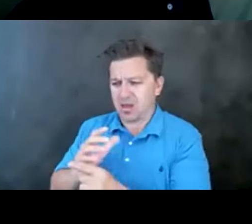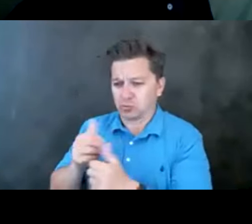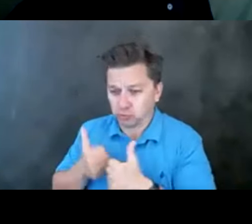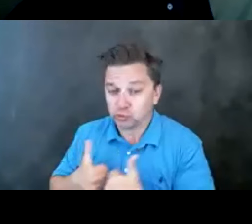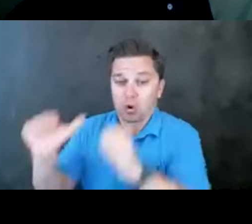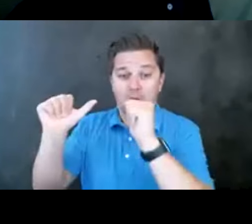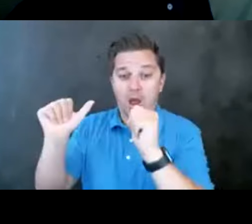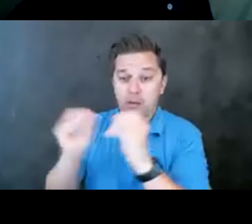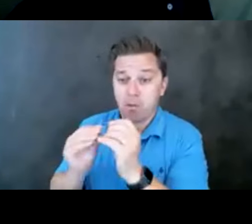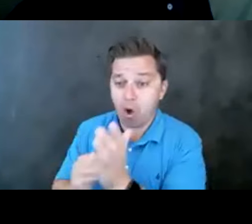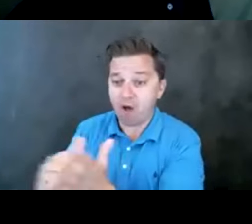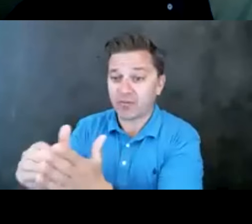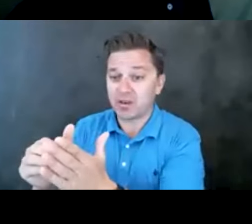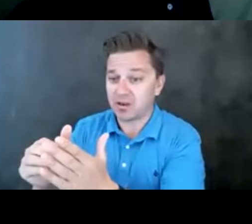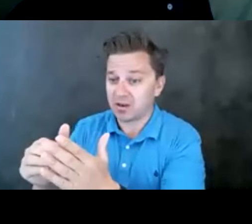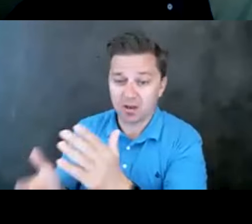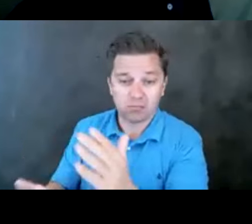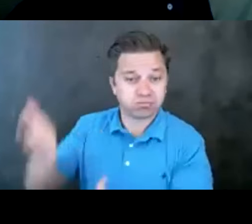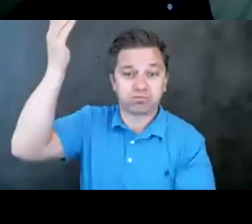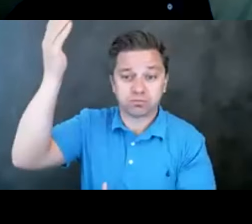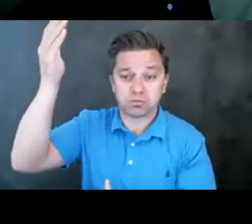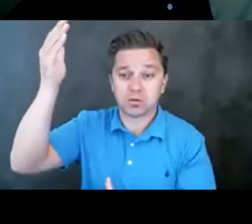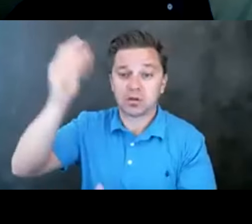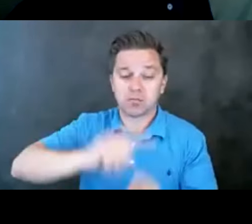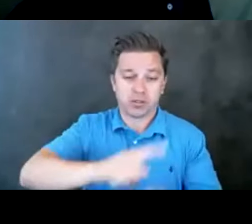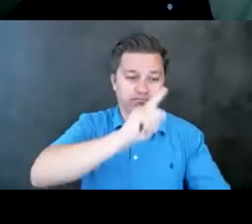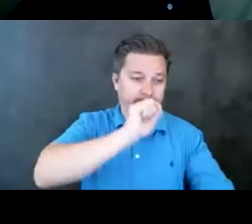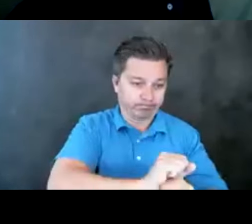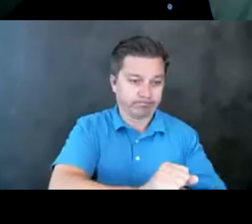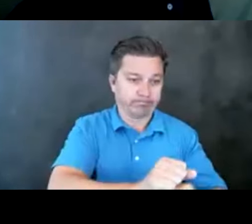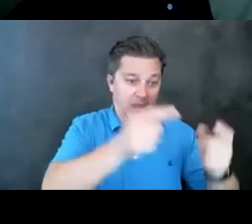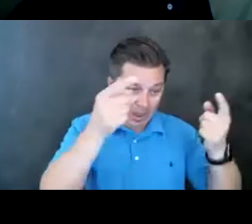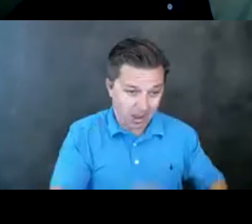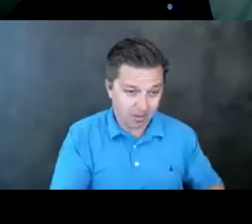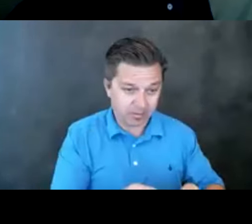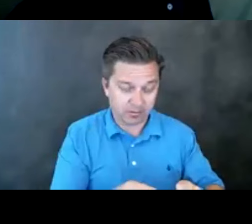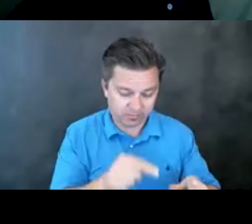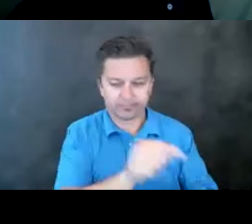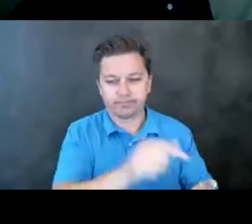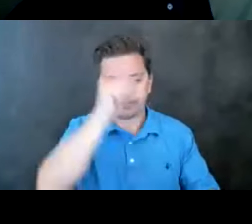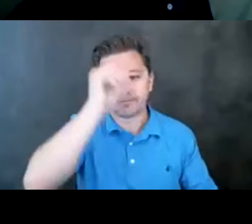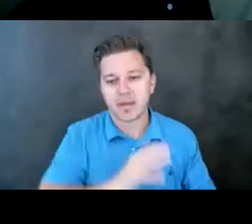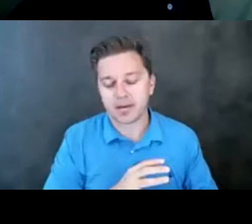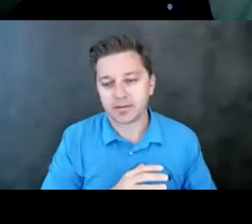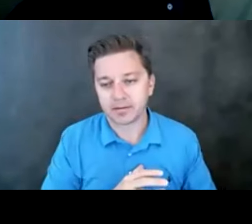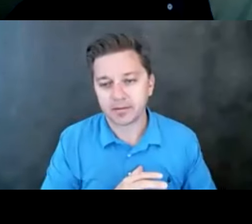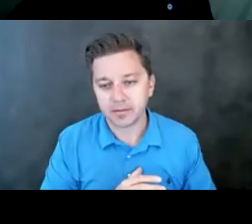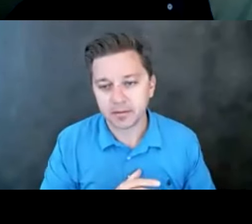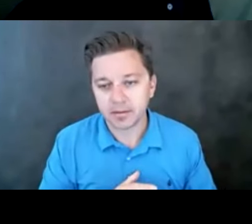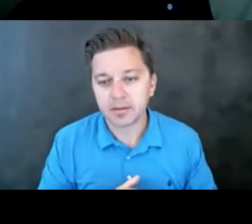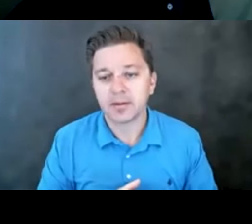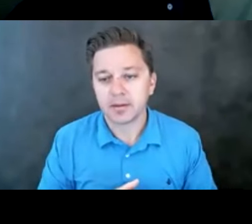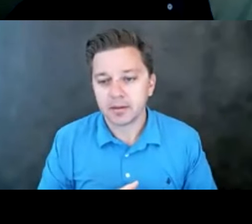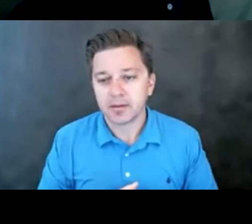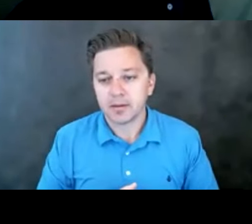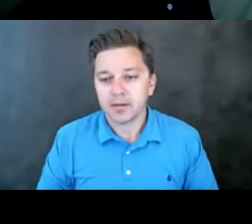But in reality, although there's a larger number of attempts with females, there's a larger percentage of the males who make an attempt will die